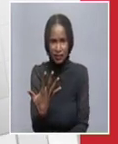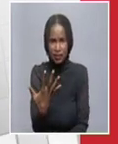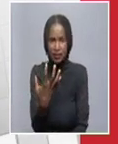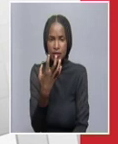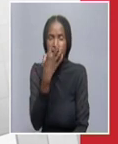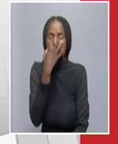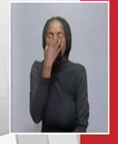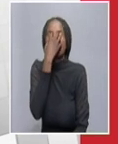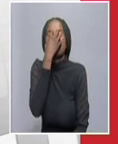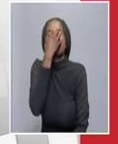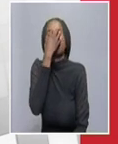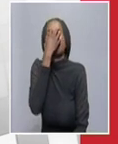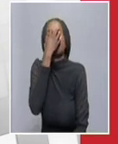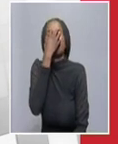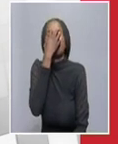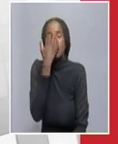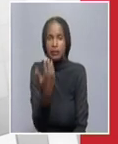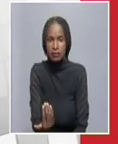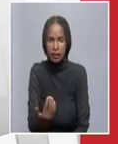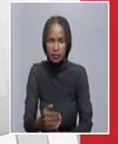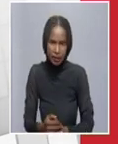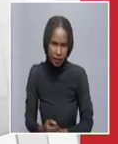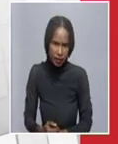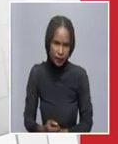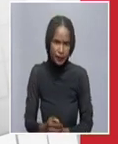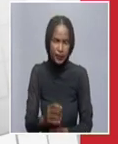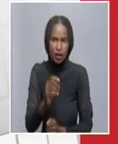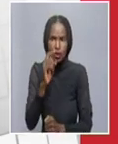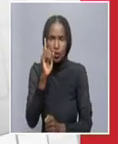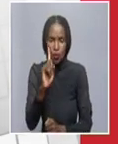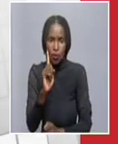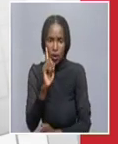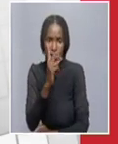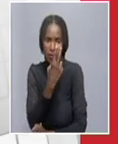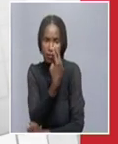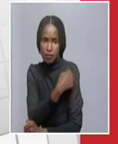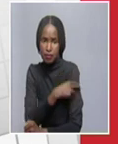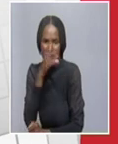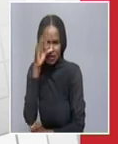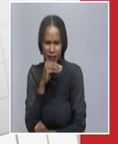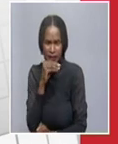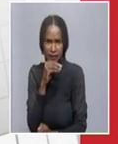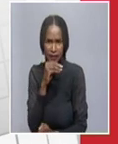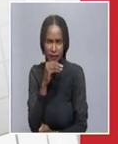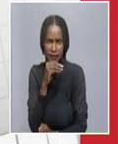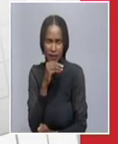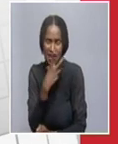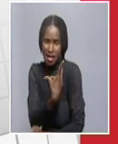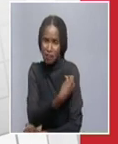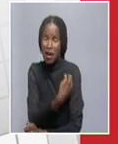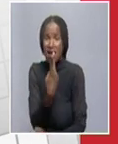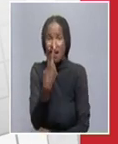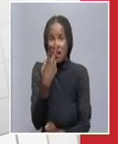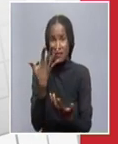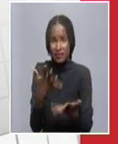in intensive care units. One hospitalized case has received second dose of